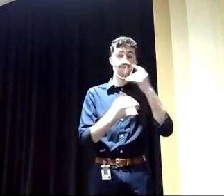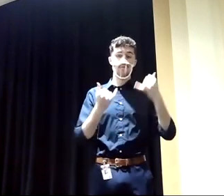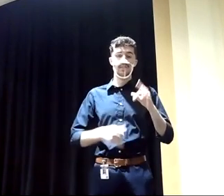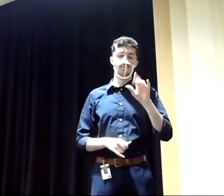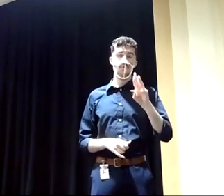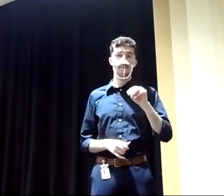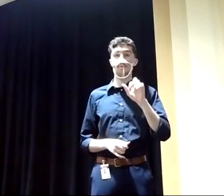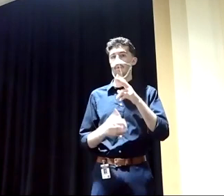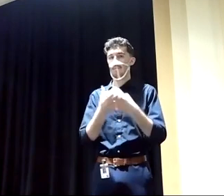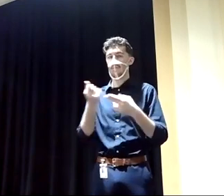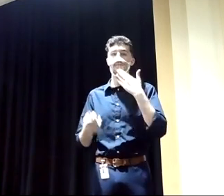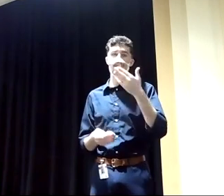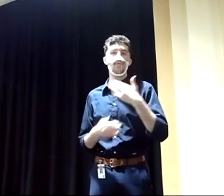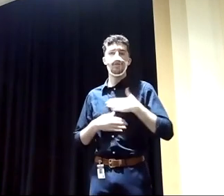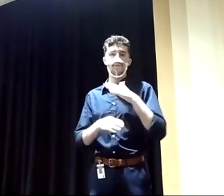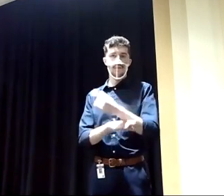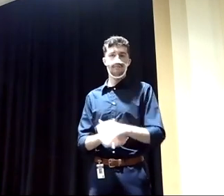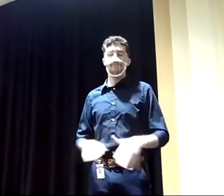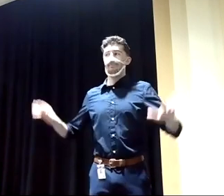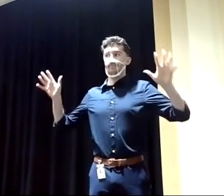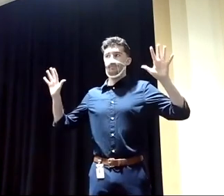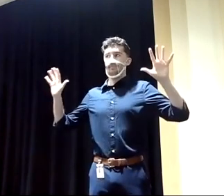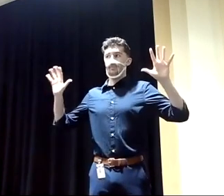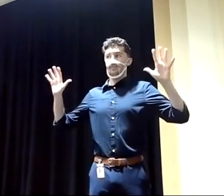forums. Have a great evening. Thank you.